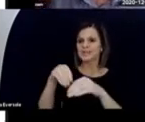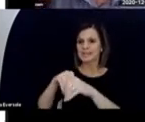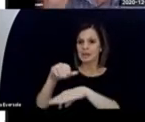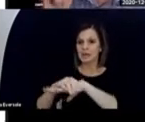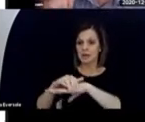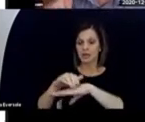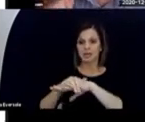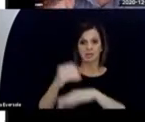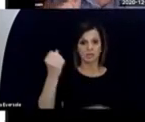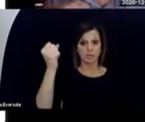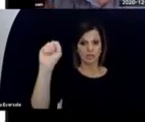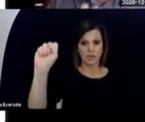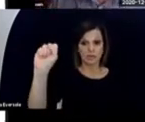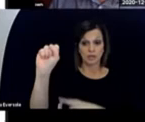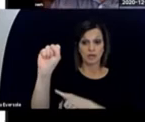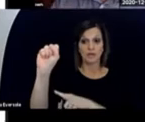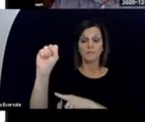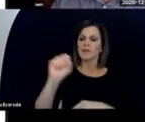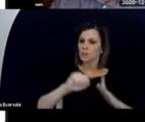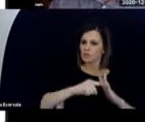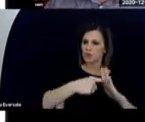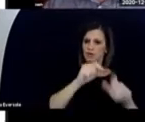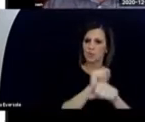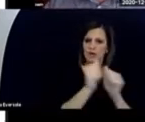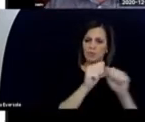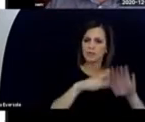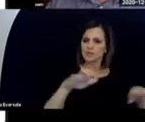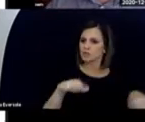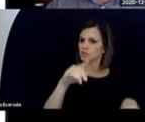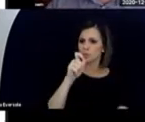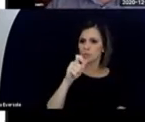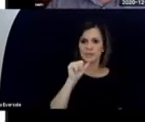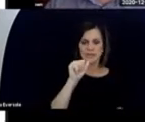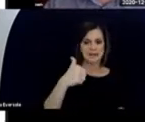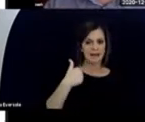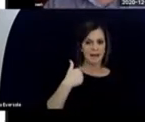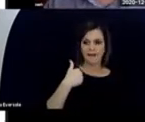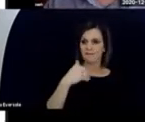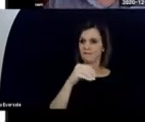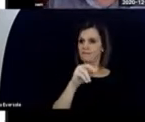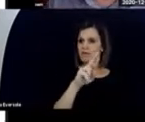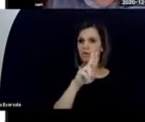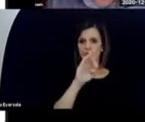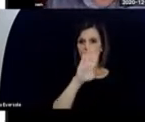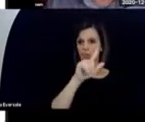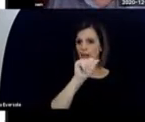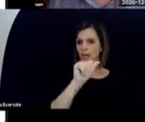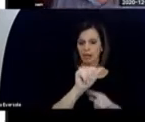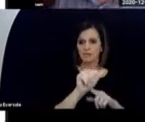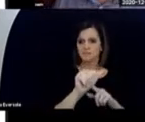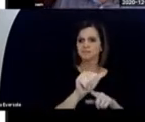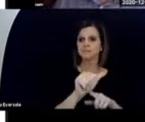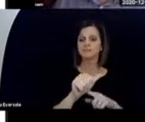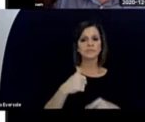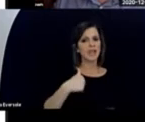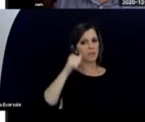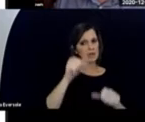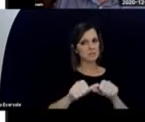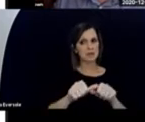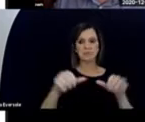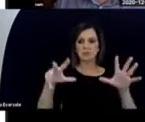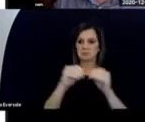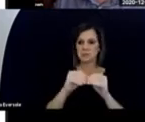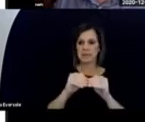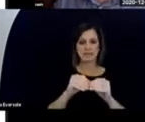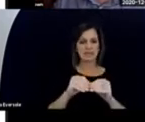England objected because we were starting to work with children who didn't have rubella syndrome. And I remember some